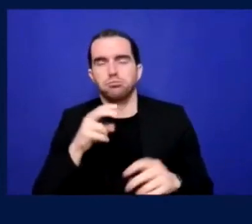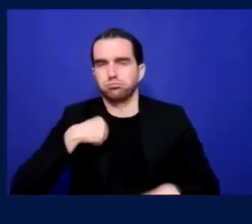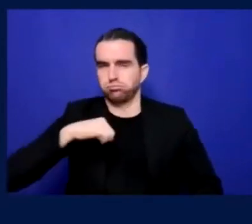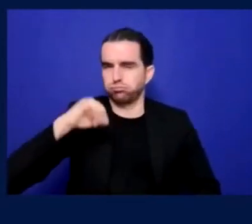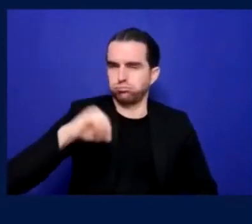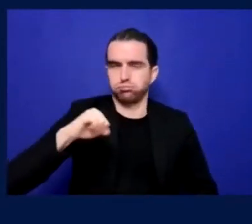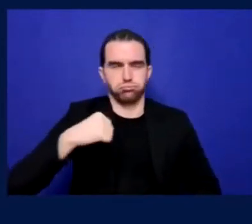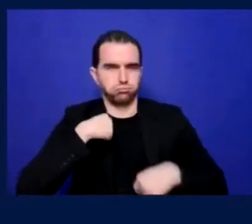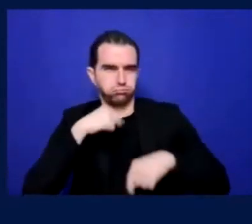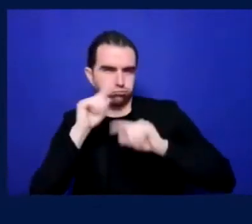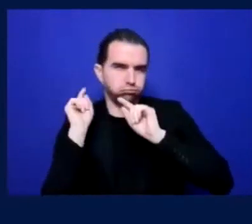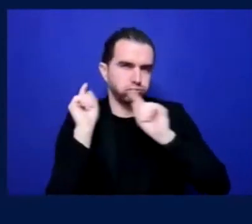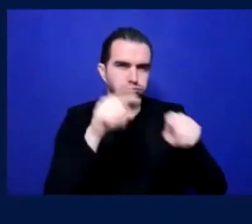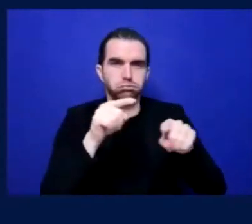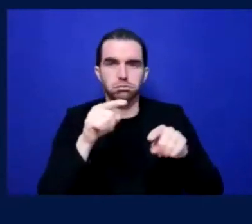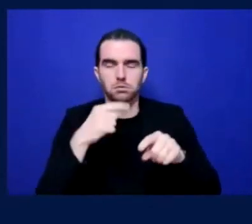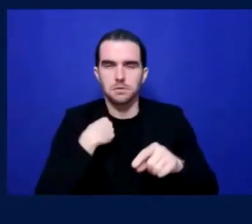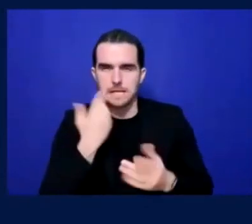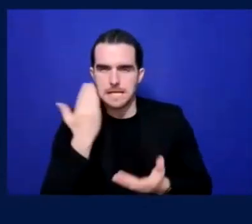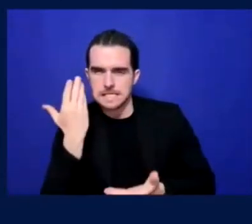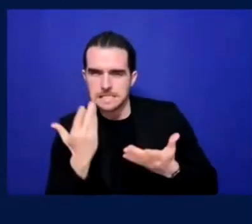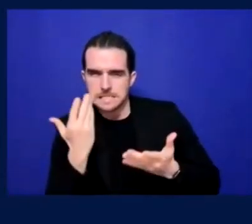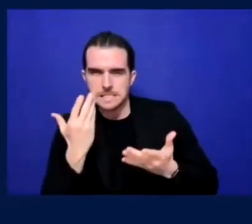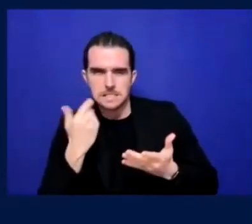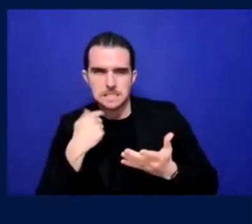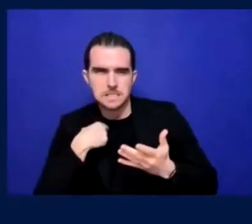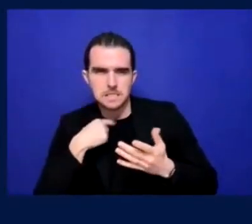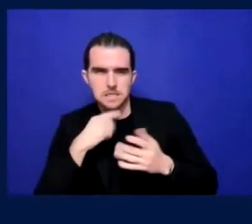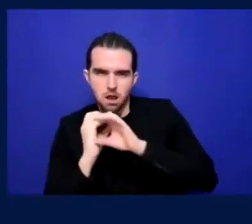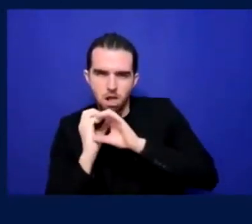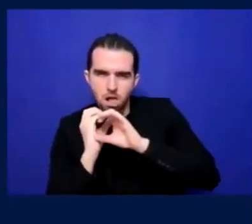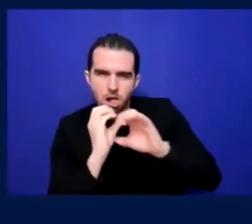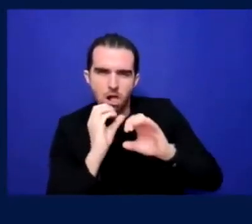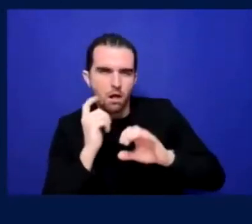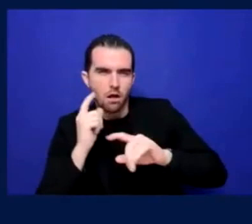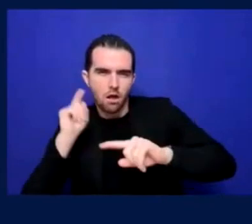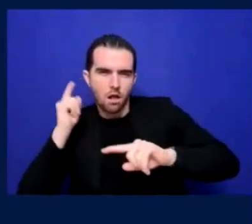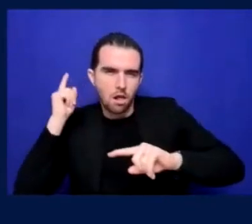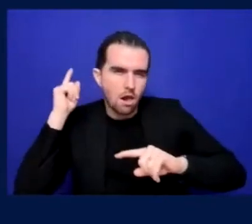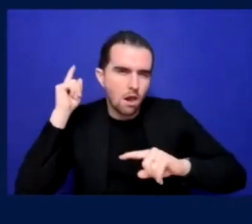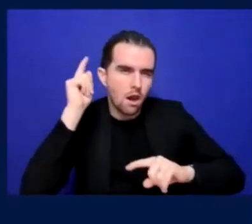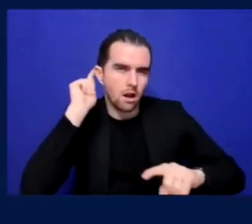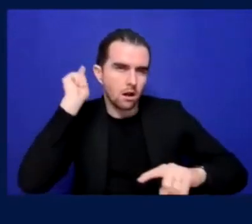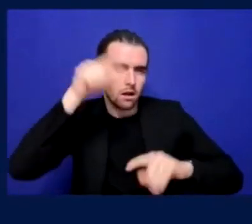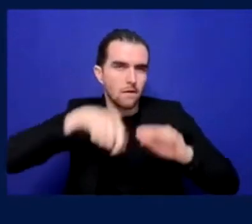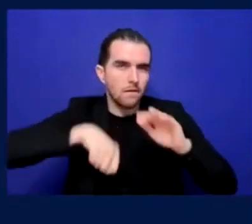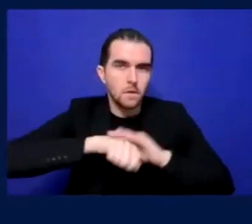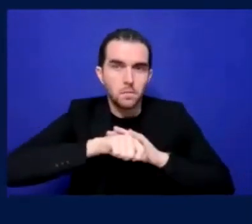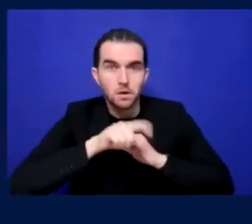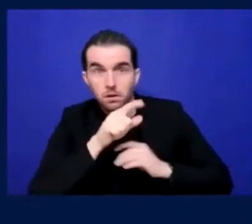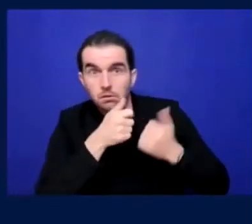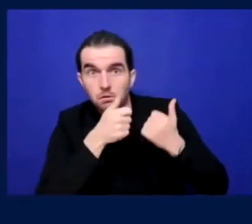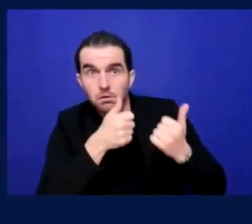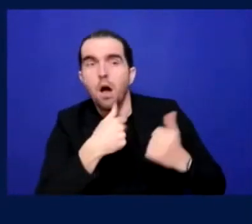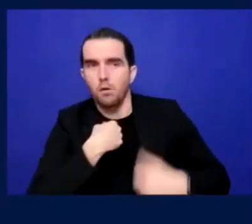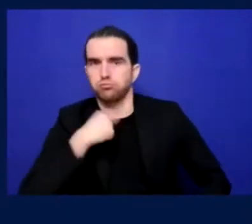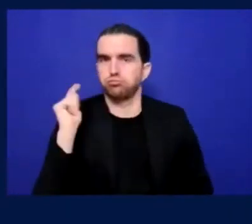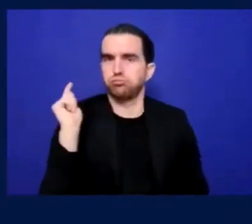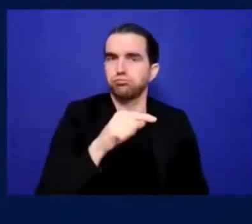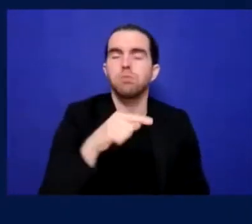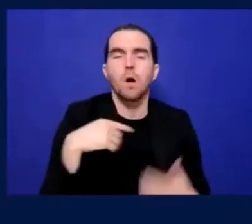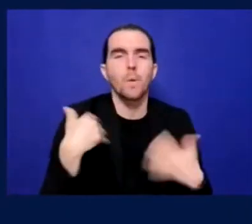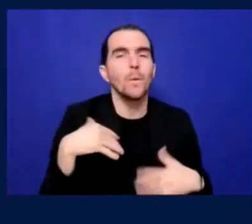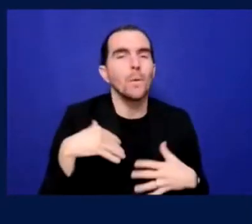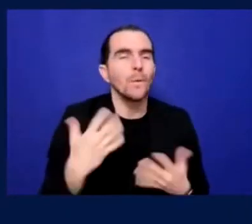I could sit where there's a bit extra room for Sam to lie down, for instance, it can sometimes not be worth the hassle trying to find